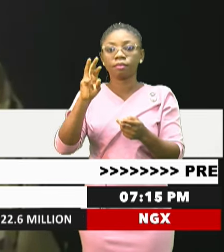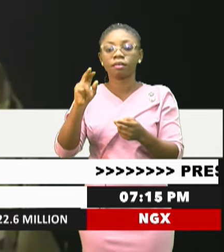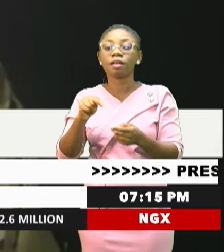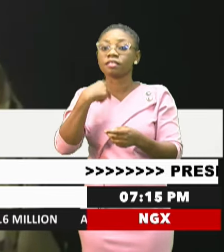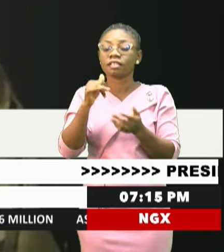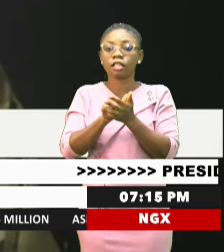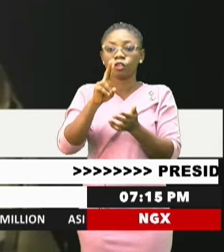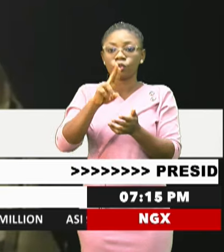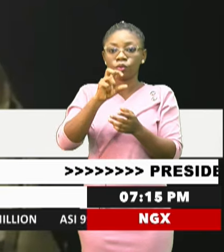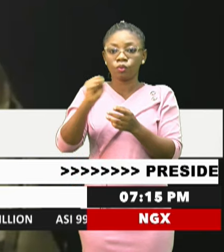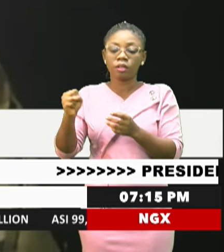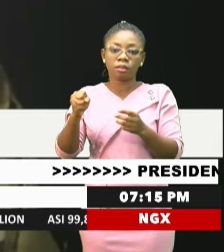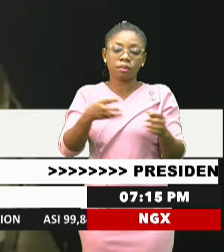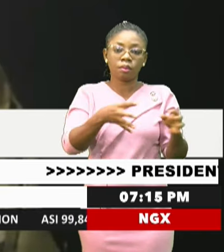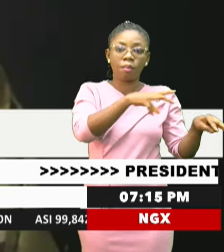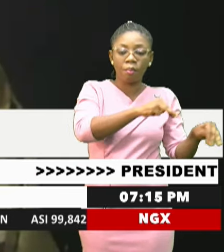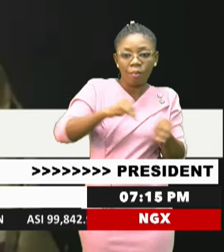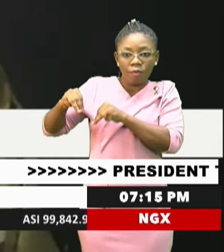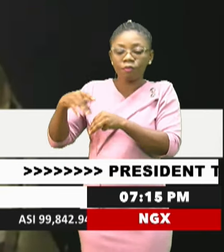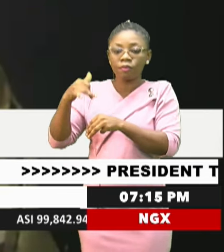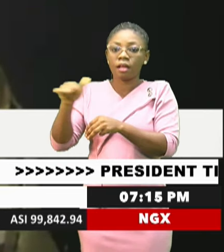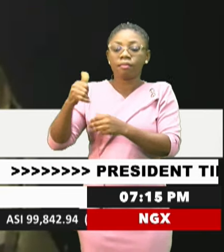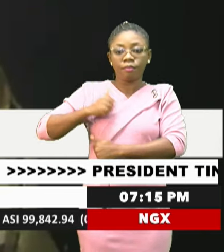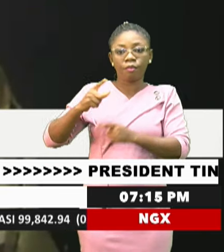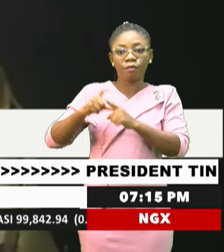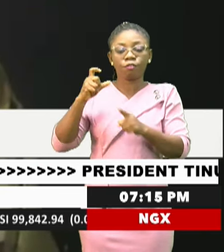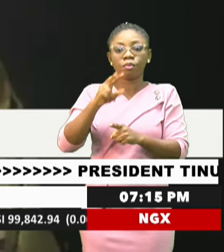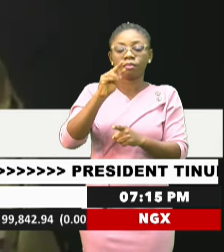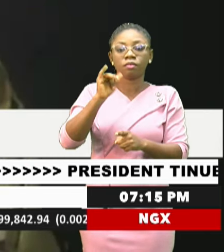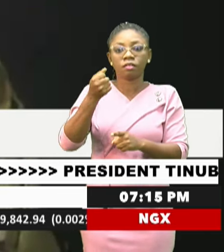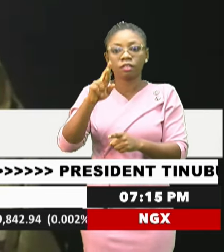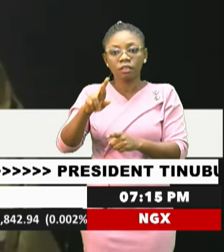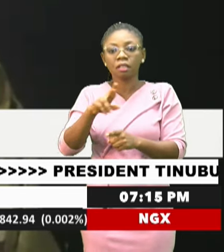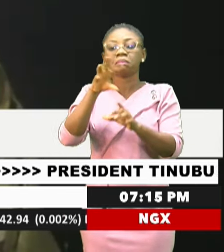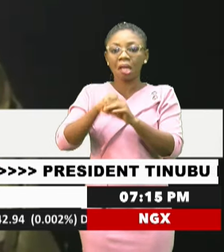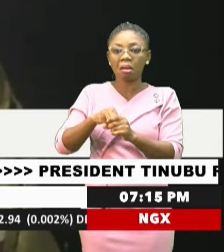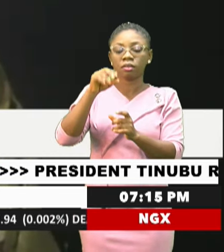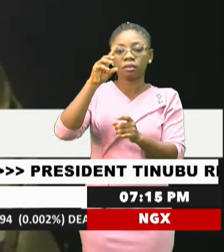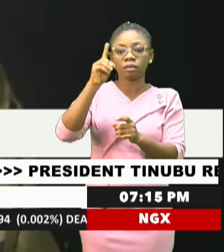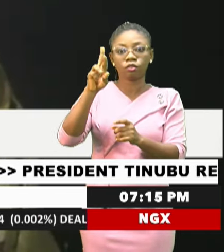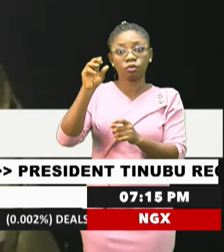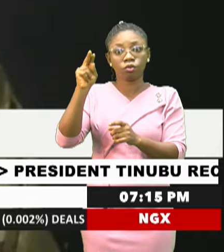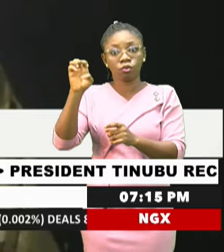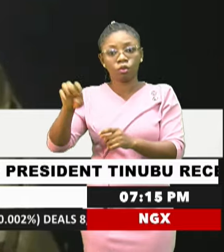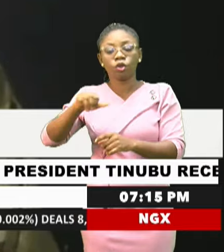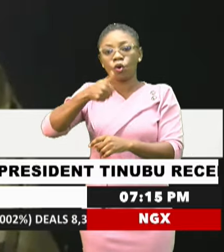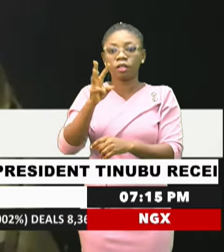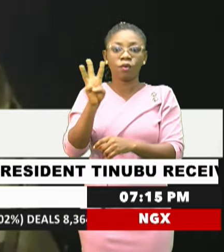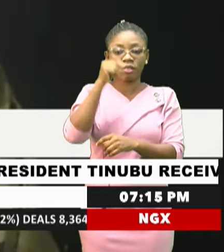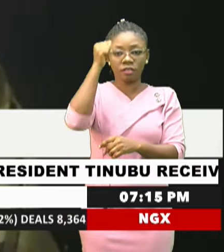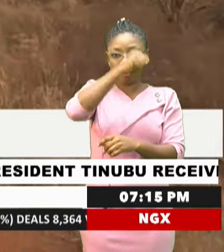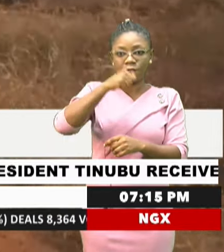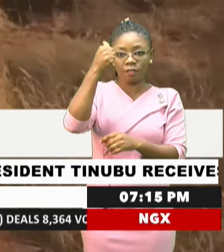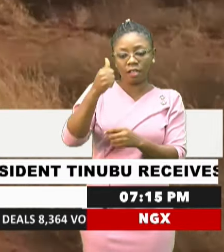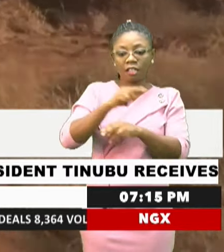,000 troops out of Niger, including from a critical counterterrorism and drone bases there, other West African nations want to work